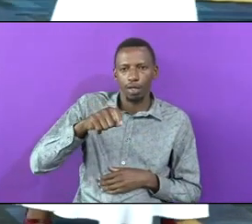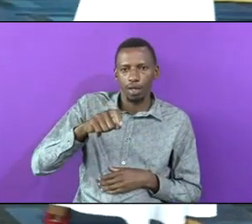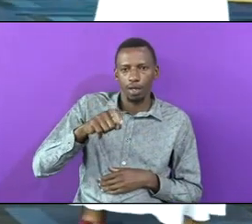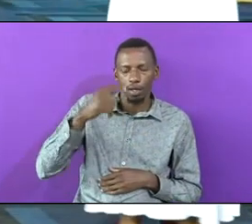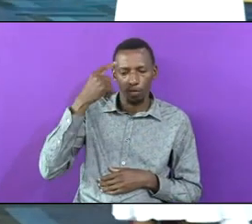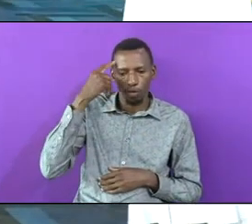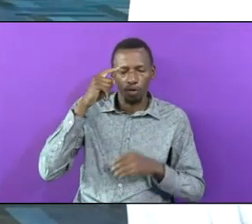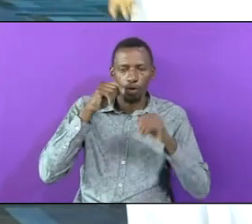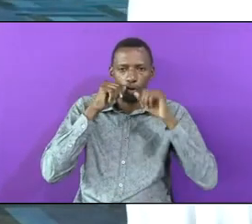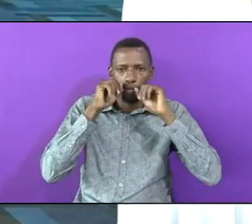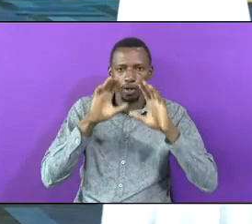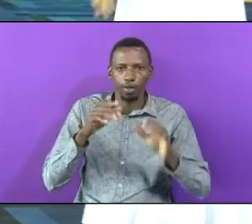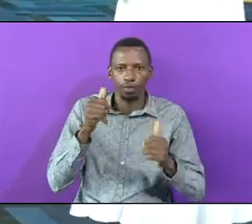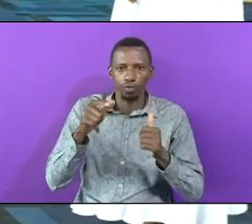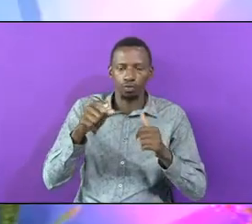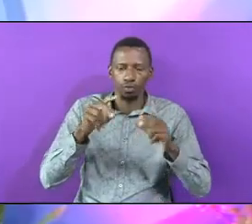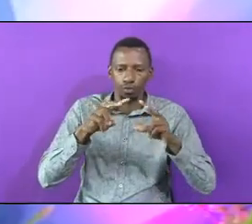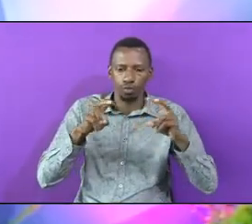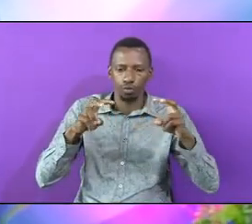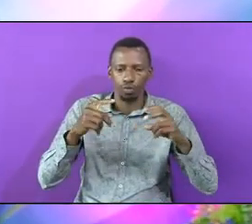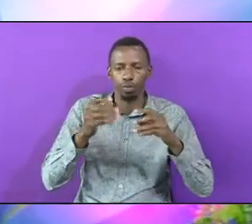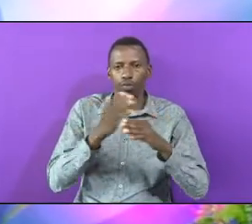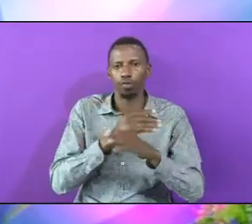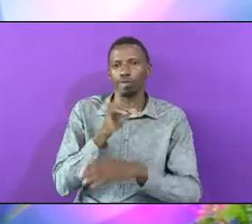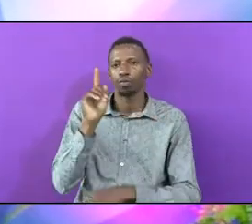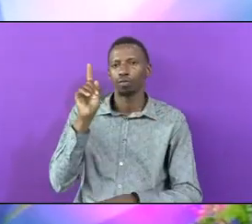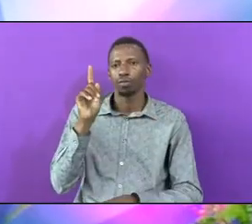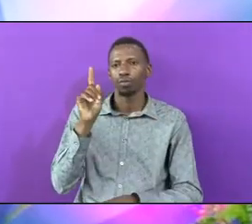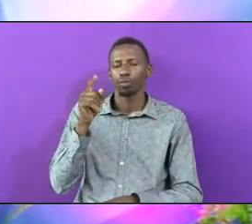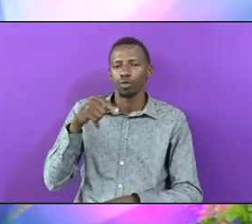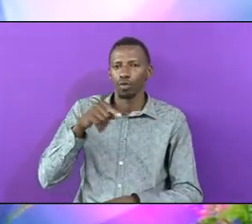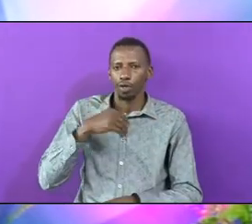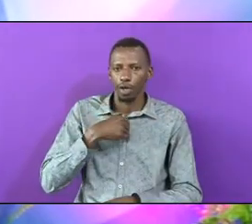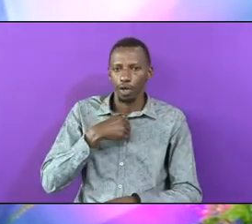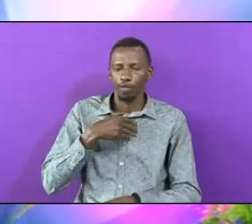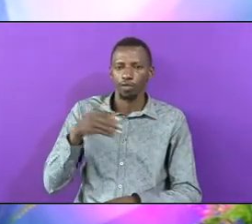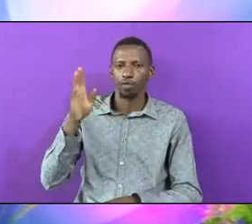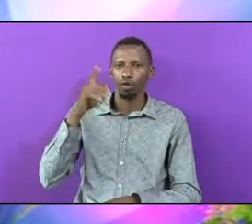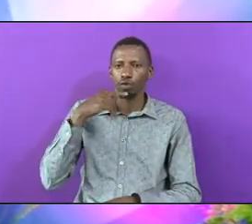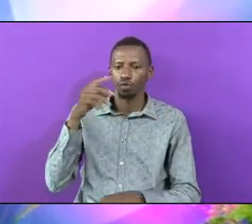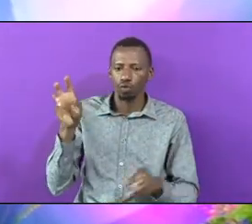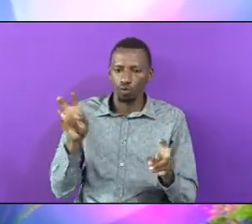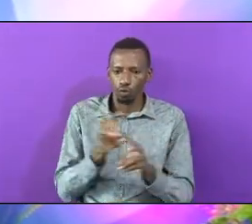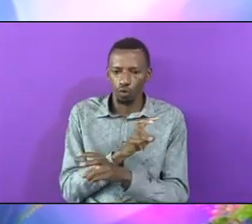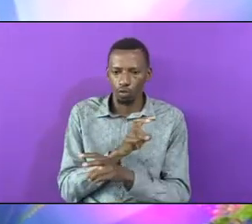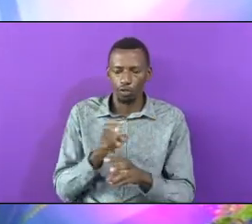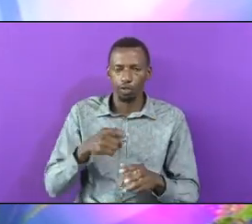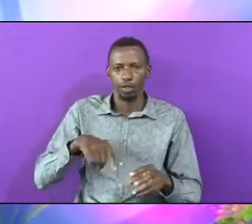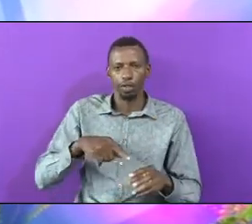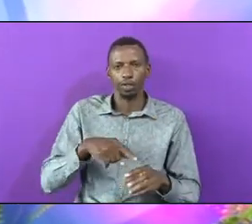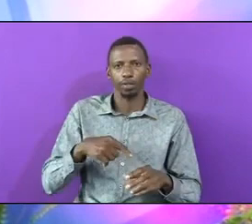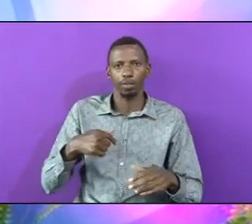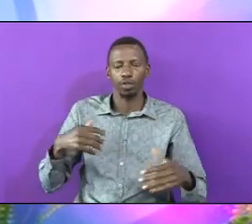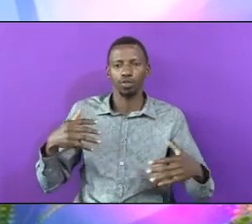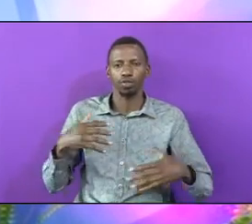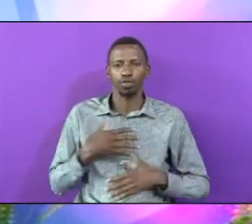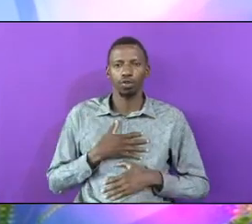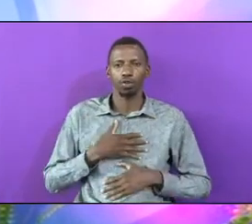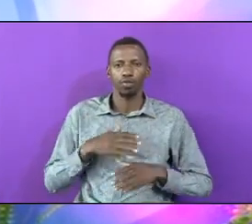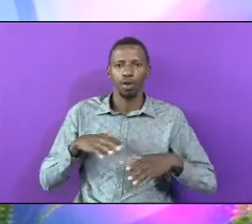For The Blessings That You Are Seeking Before Him We Have A God Who Watches Us And I'm So Shocked At How He Does It